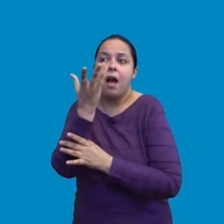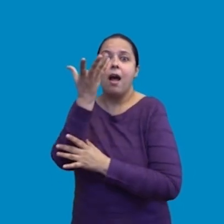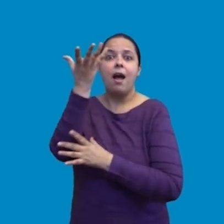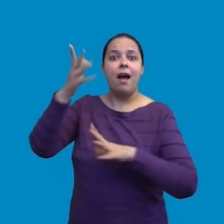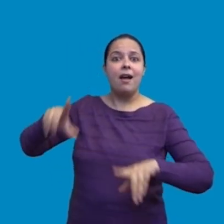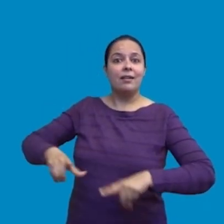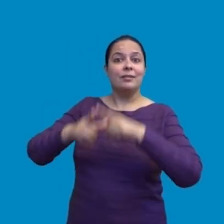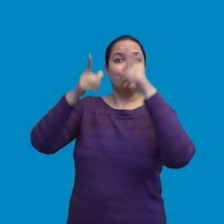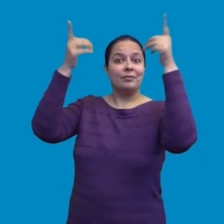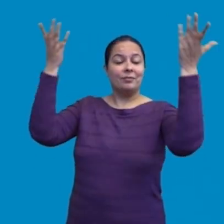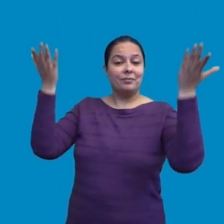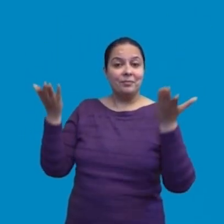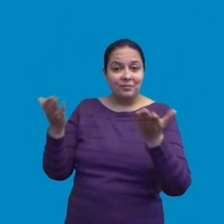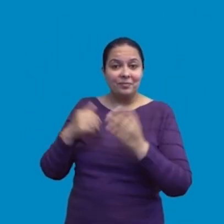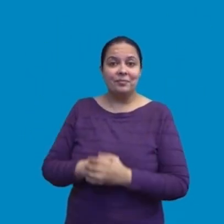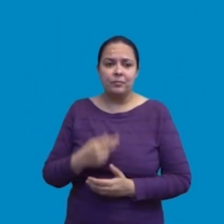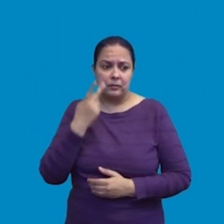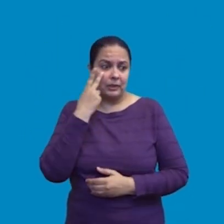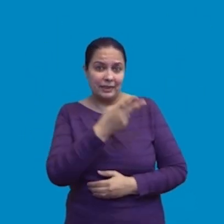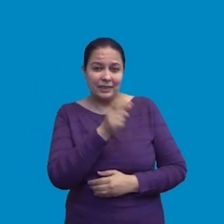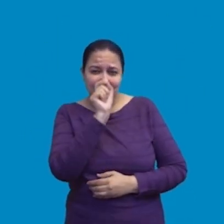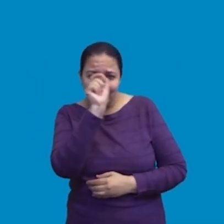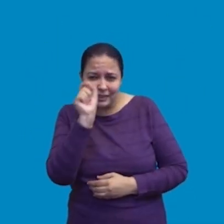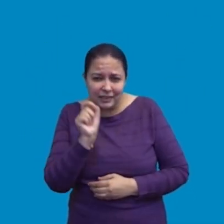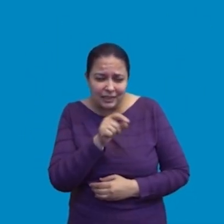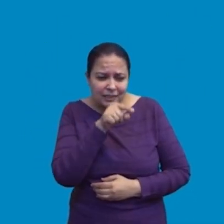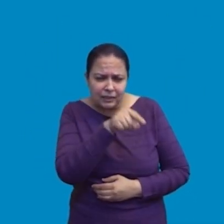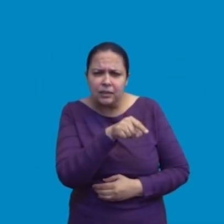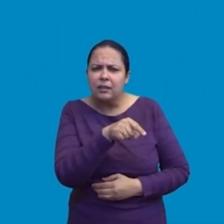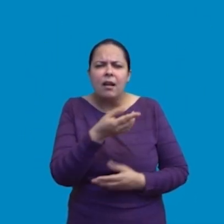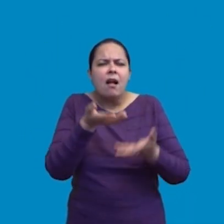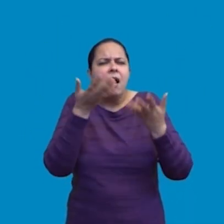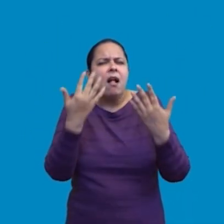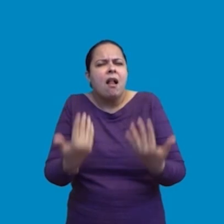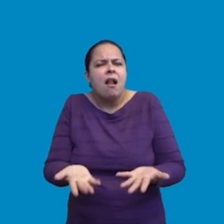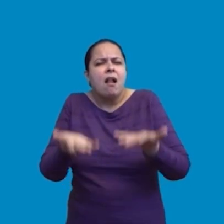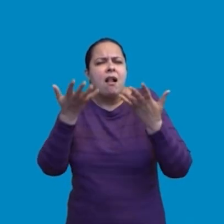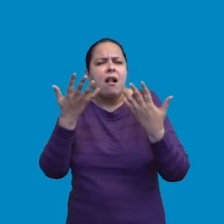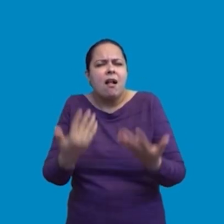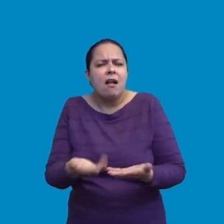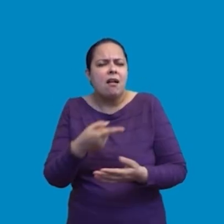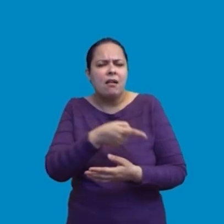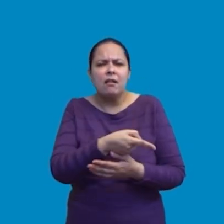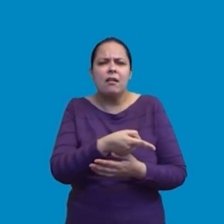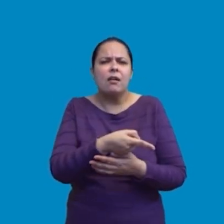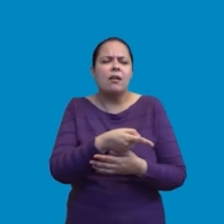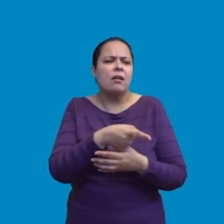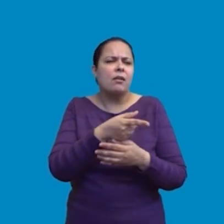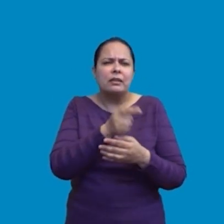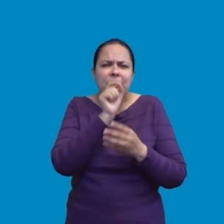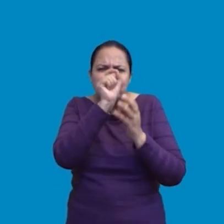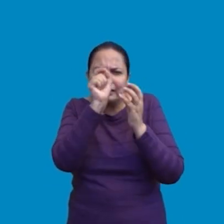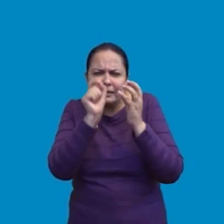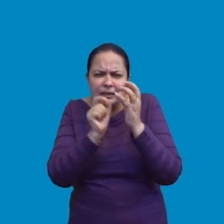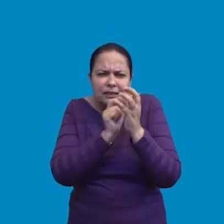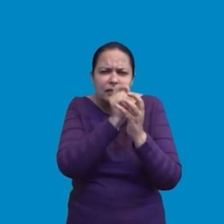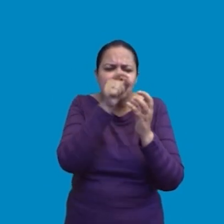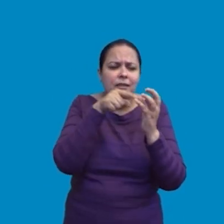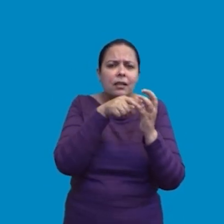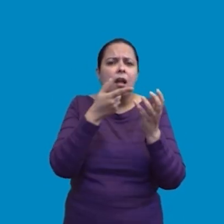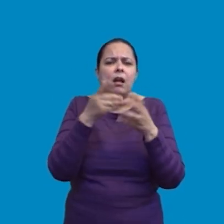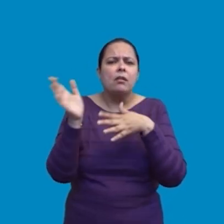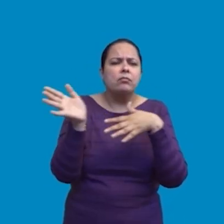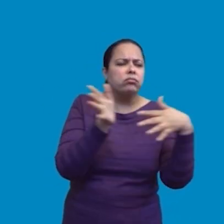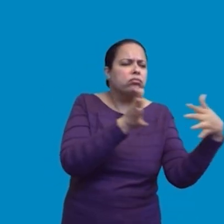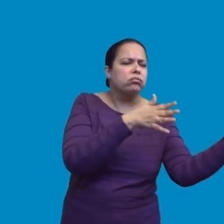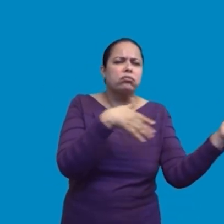Do you want to know something interesting about these seeds? Look at these. These seeds are so